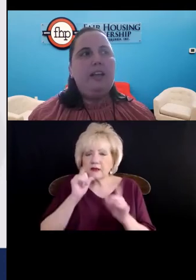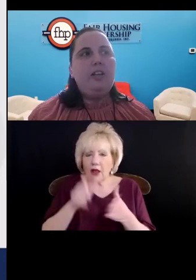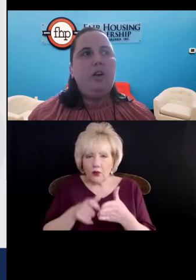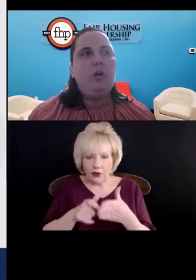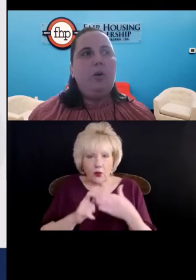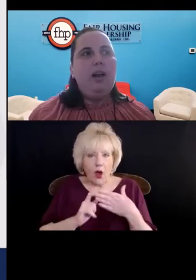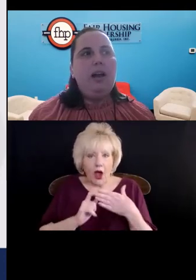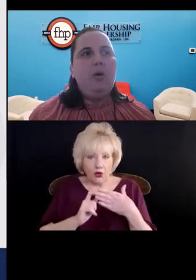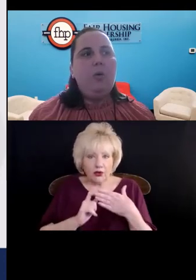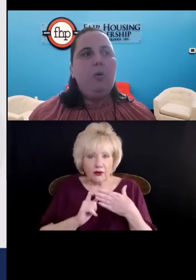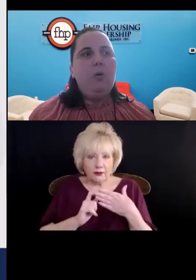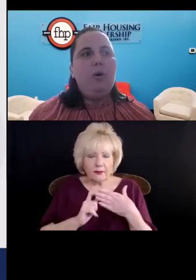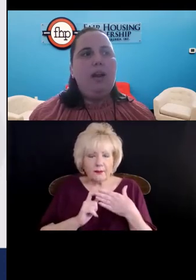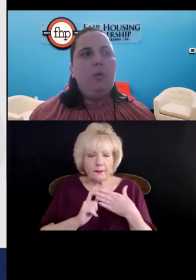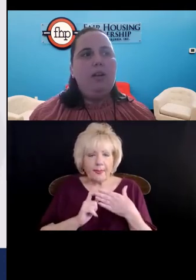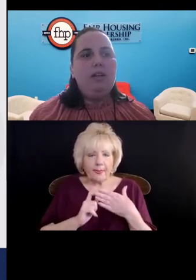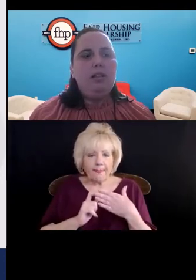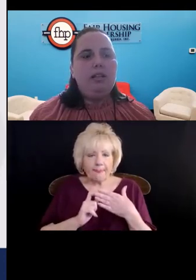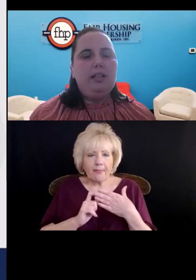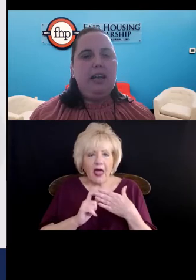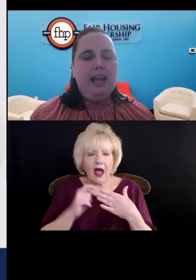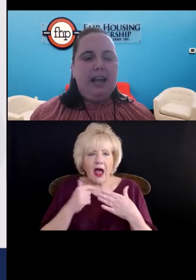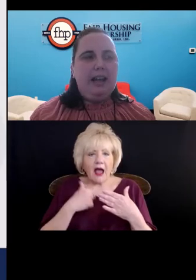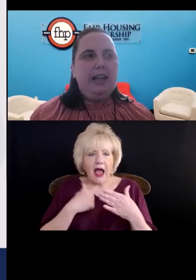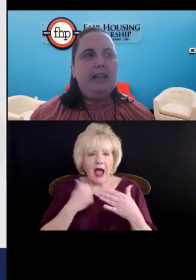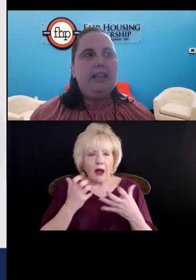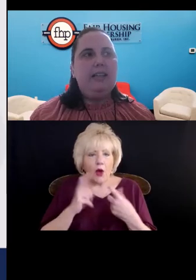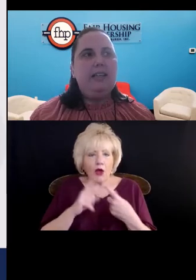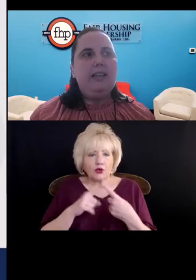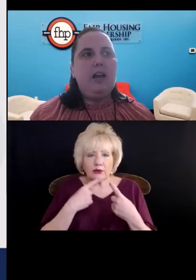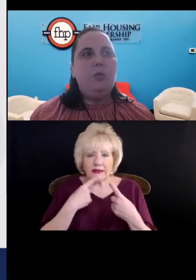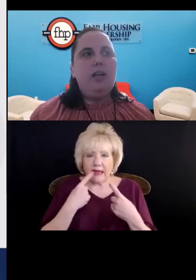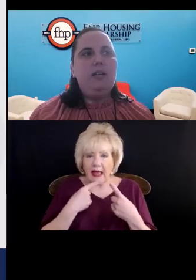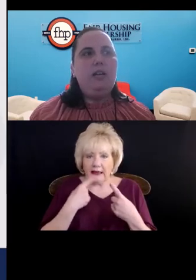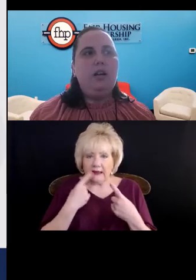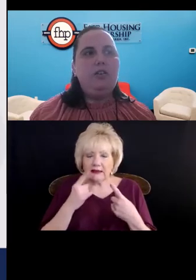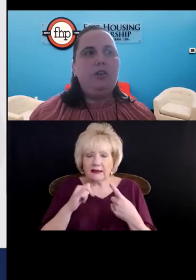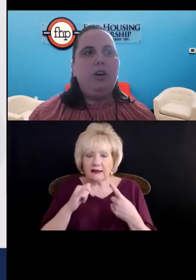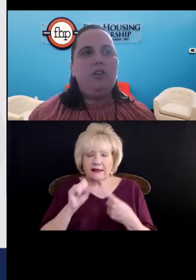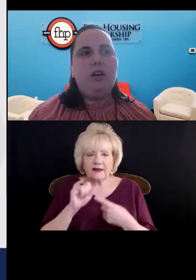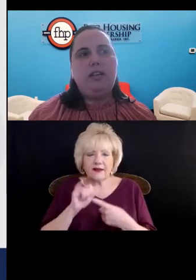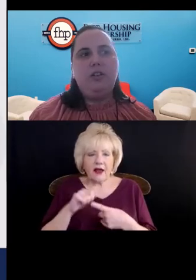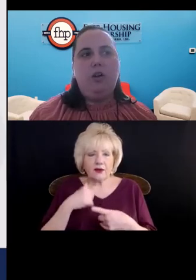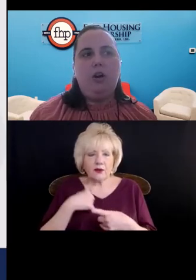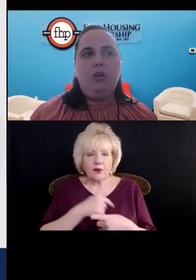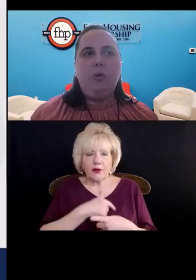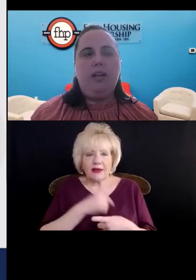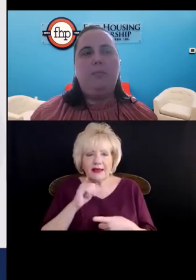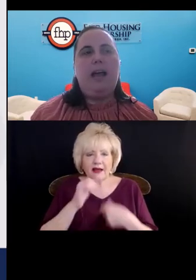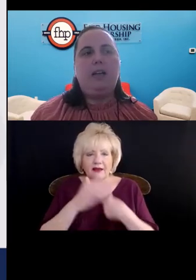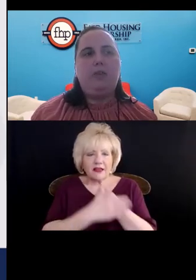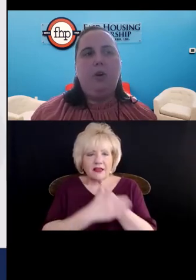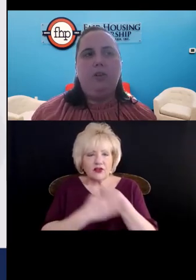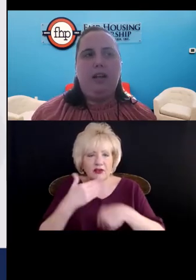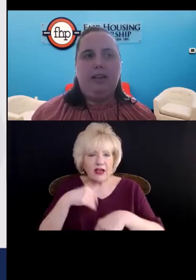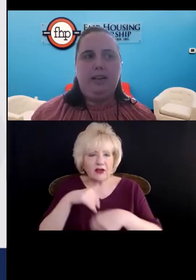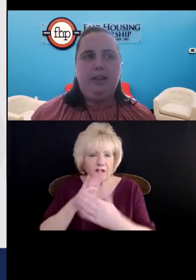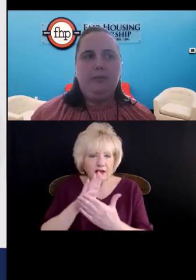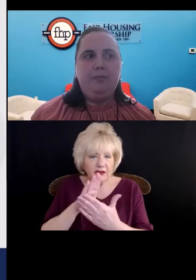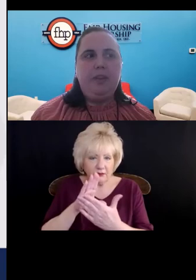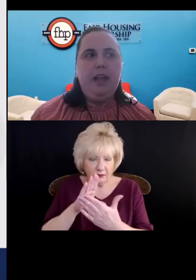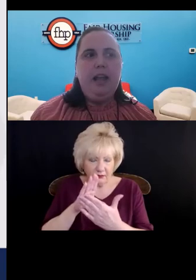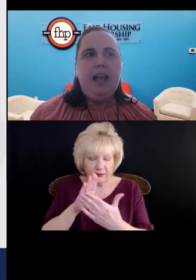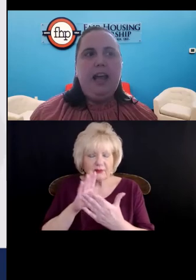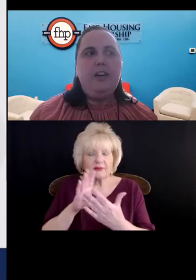And so what I want to say is that we as a country are addressing the ongoing impact of COVID